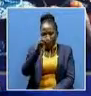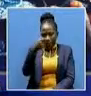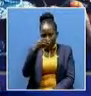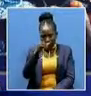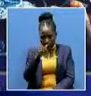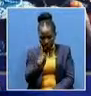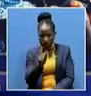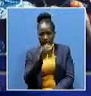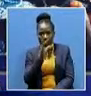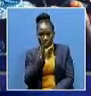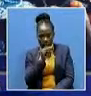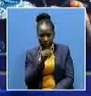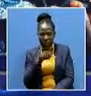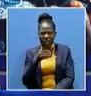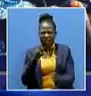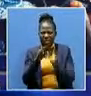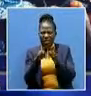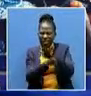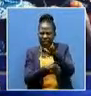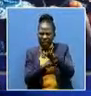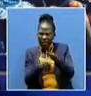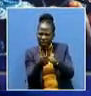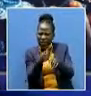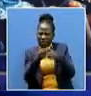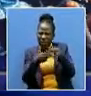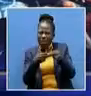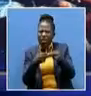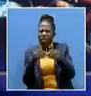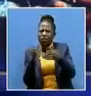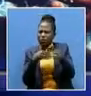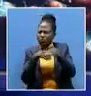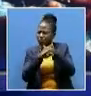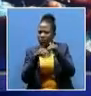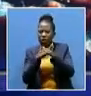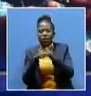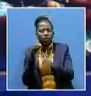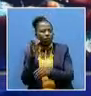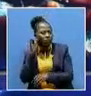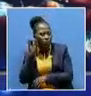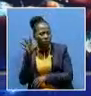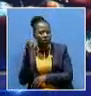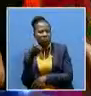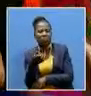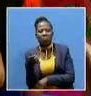determined to ensure easy access to hearing equipment.